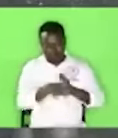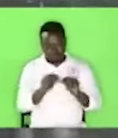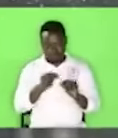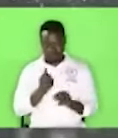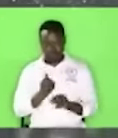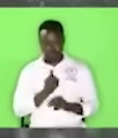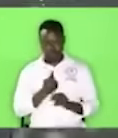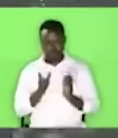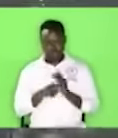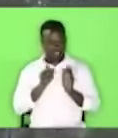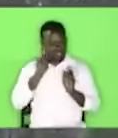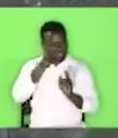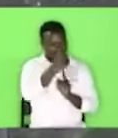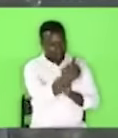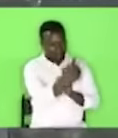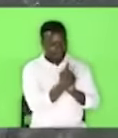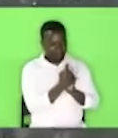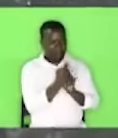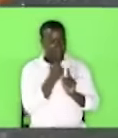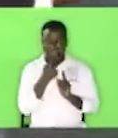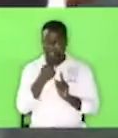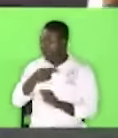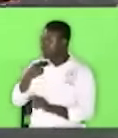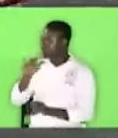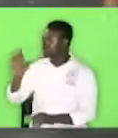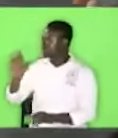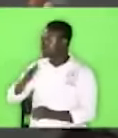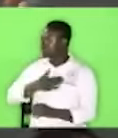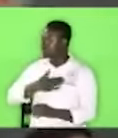he came and said, also for five minutes.